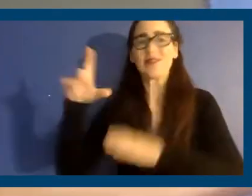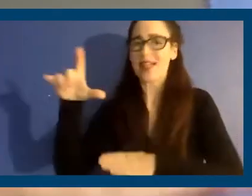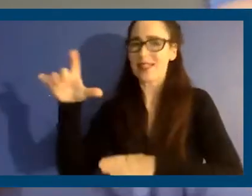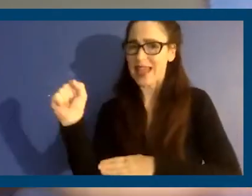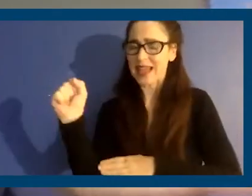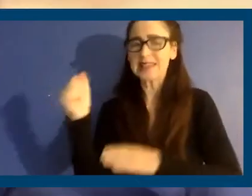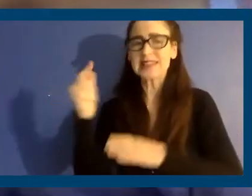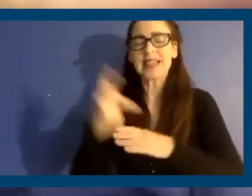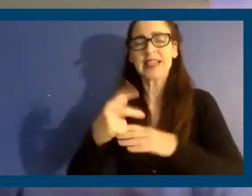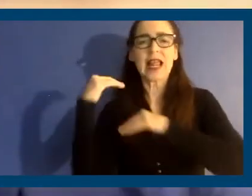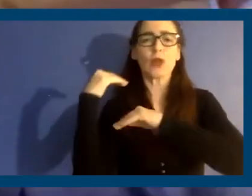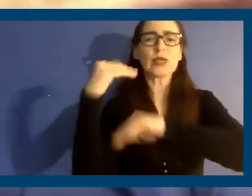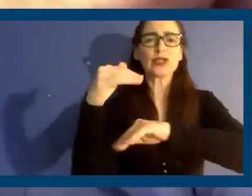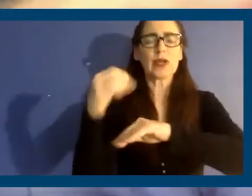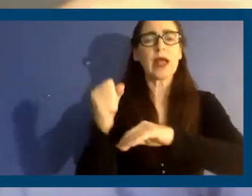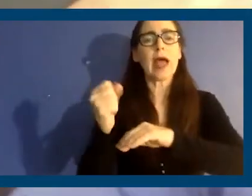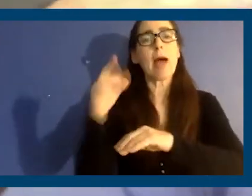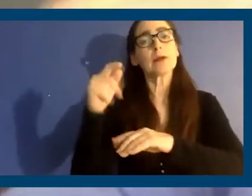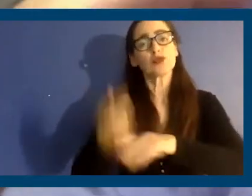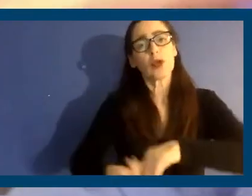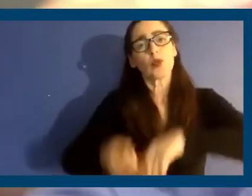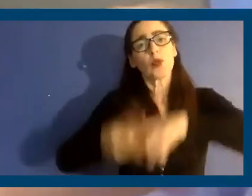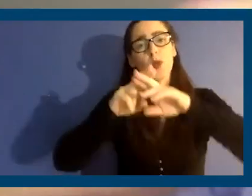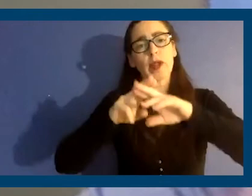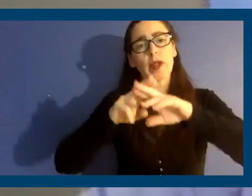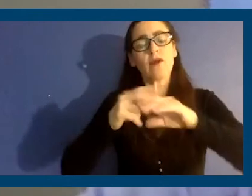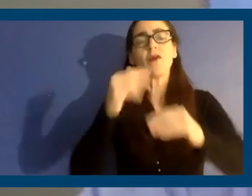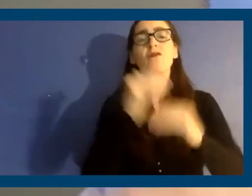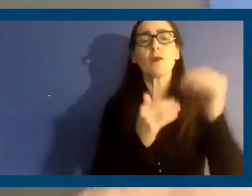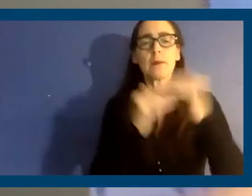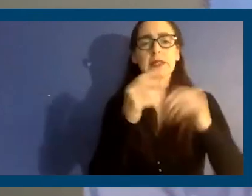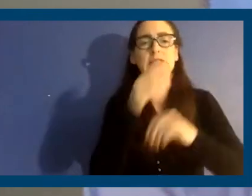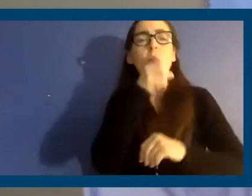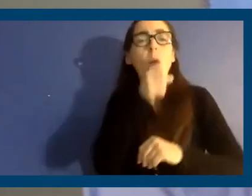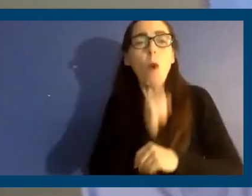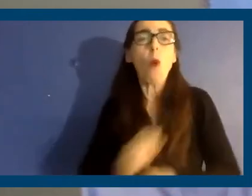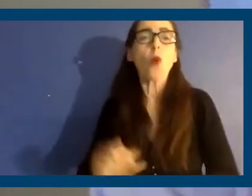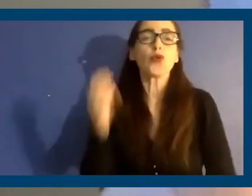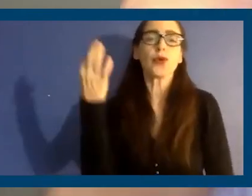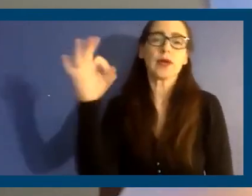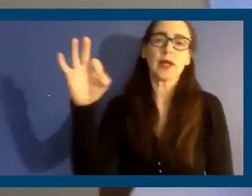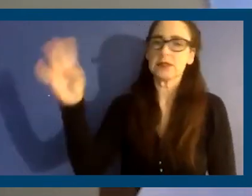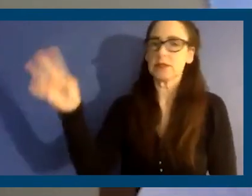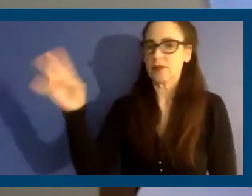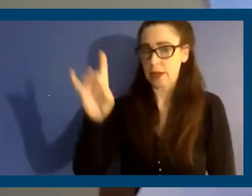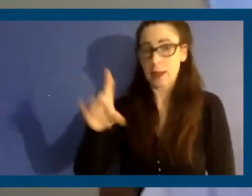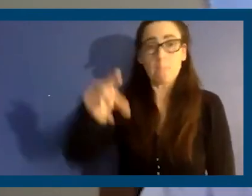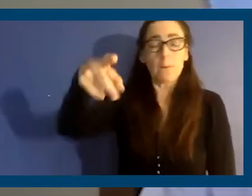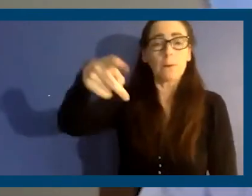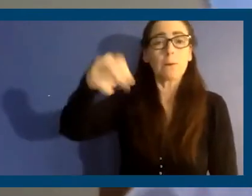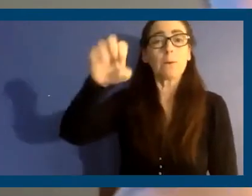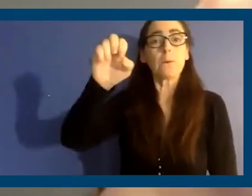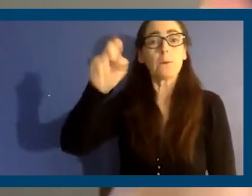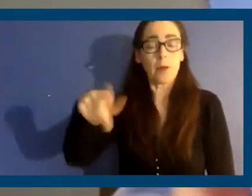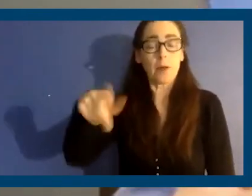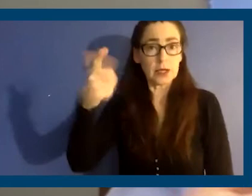restrict how much rent could be raised for buildings that are older than 1978. If Prop 21 passes, there's three big things that Larry talked